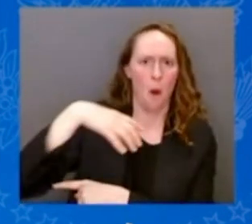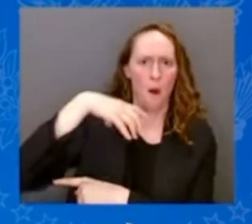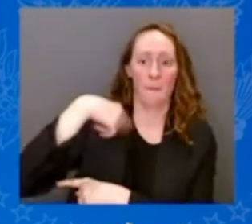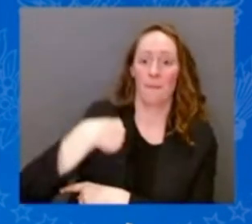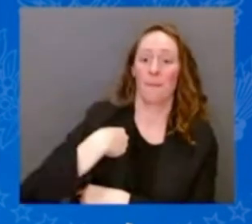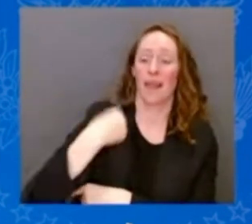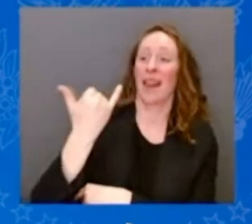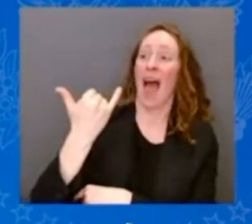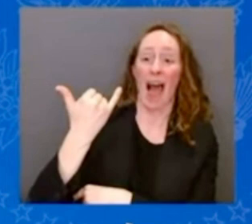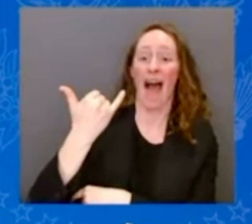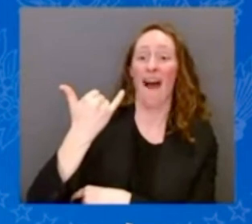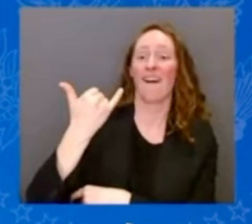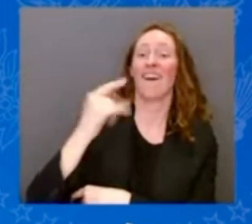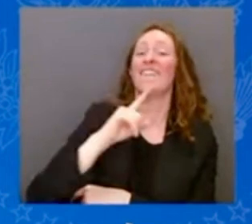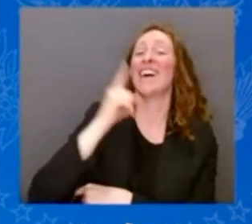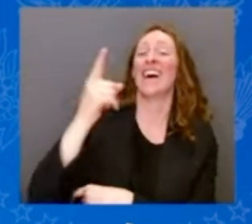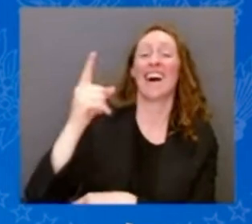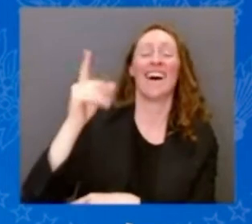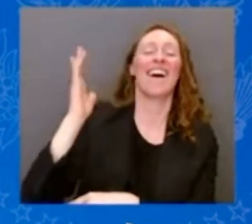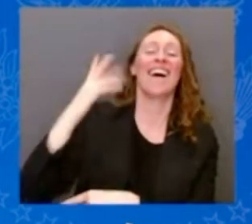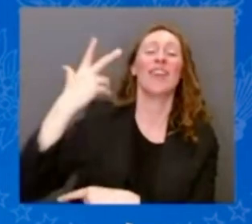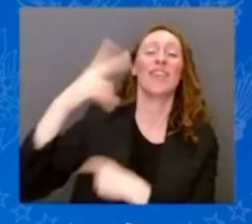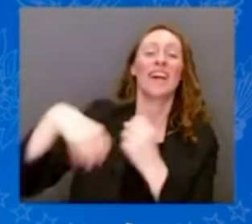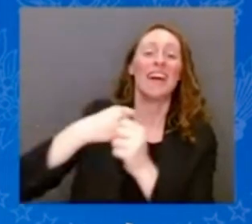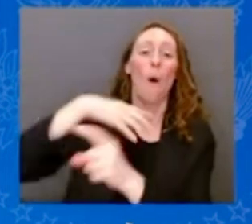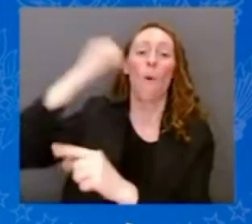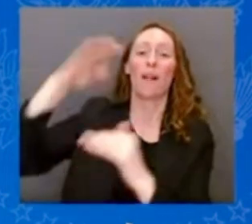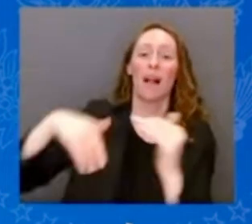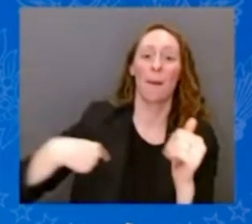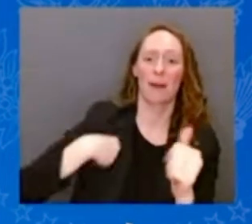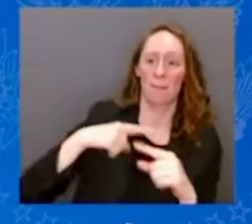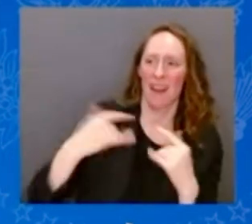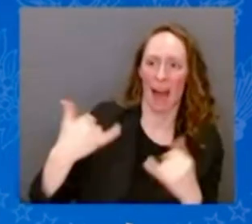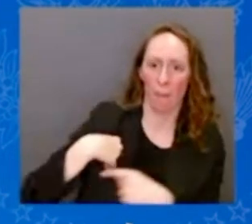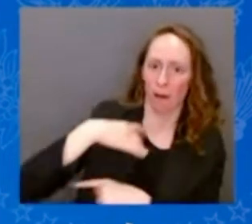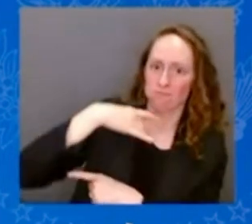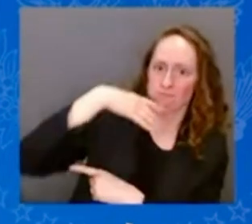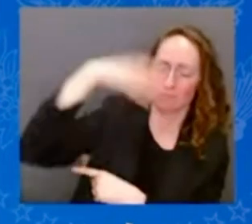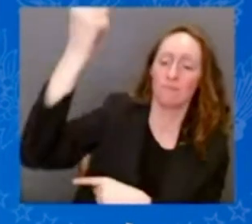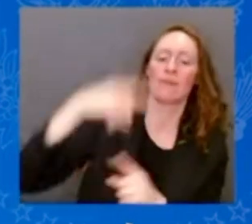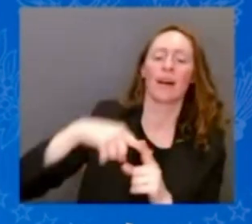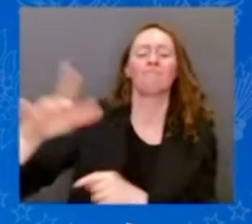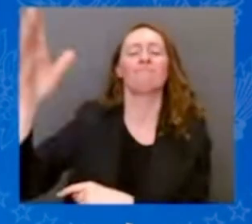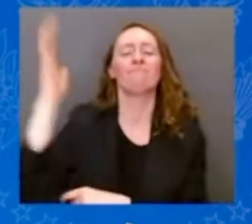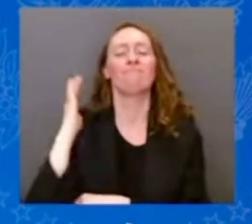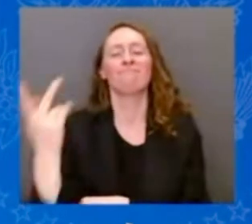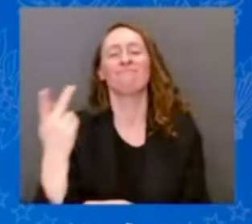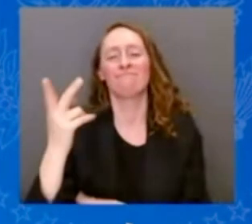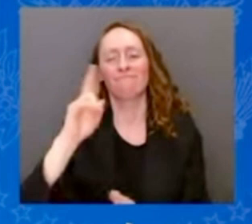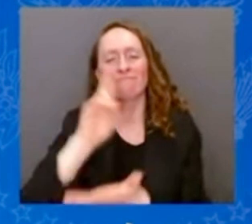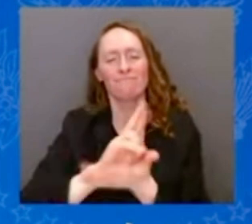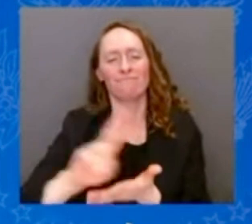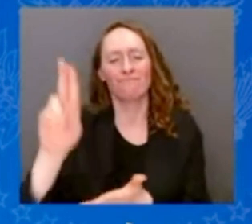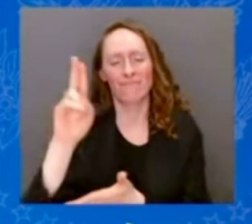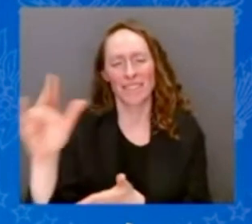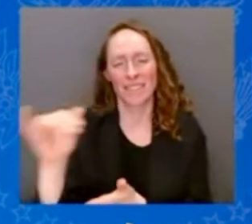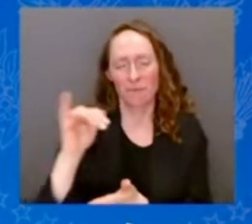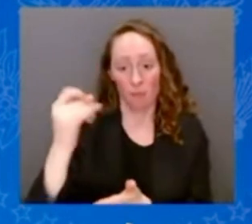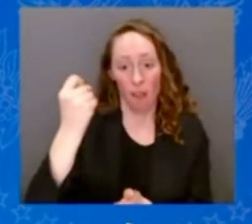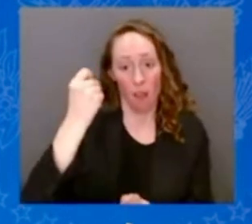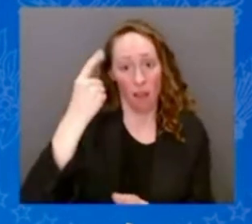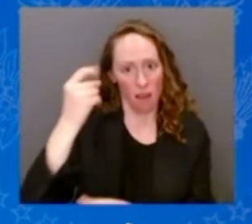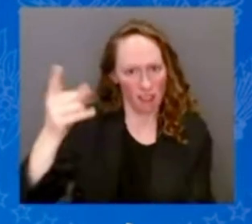We went to the same university together. I graduated, she graduated with honors, that's not a joke. She managed every one of my